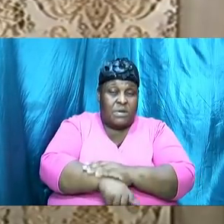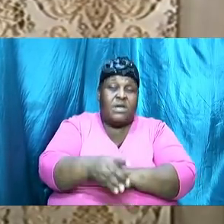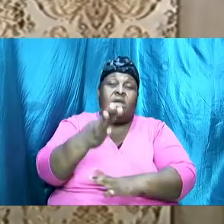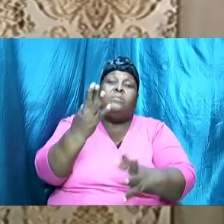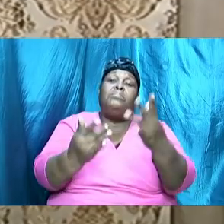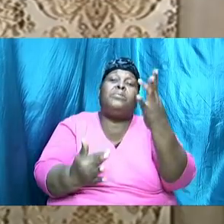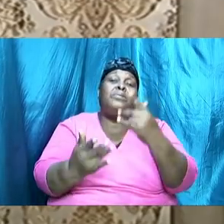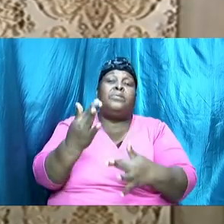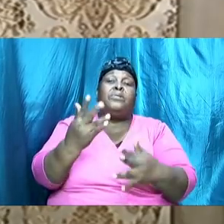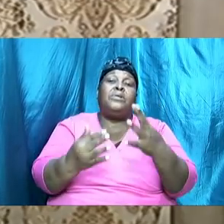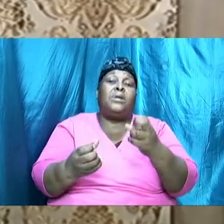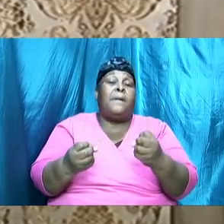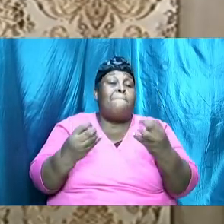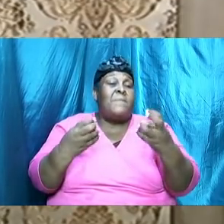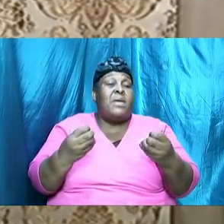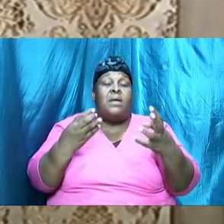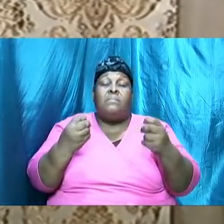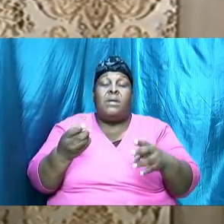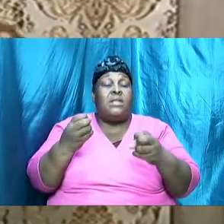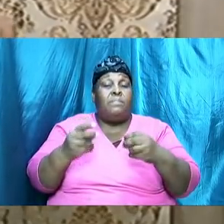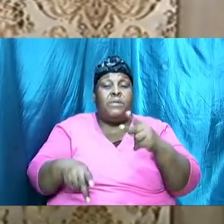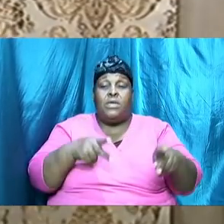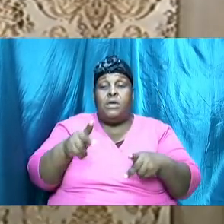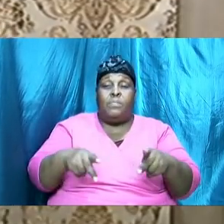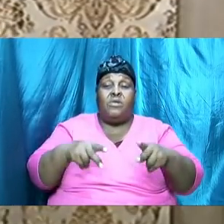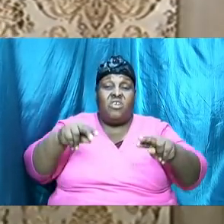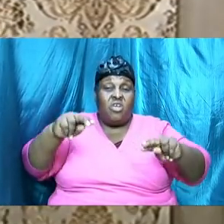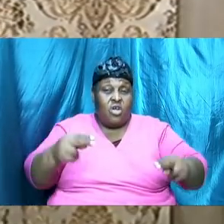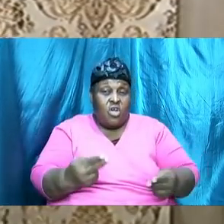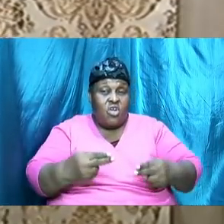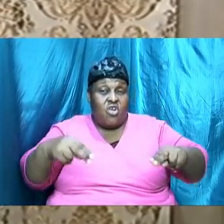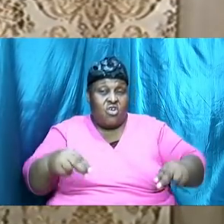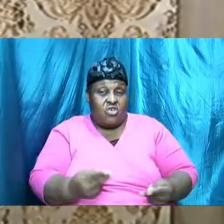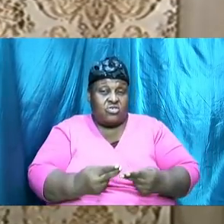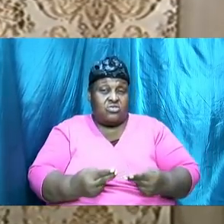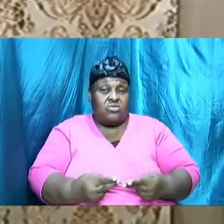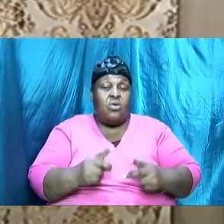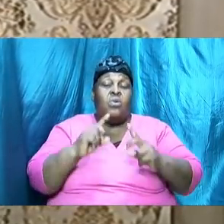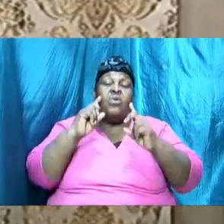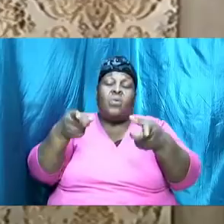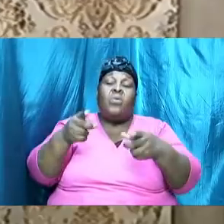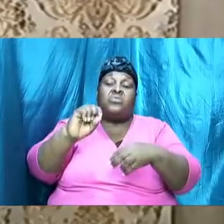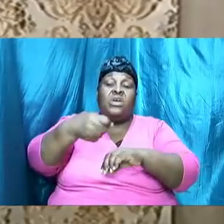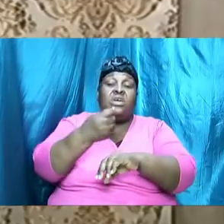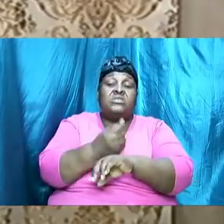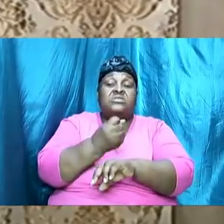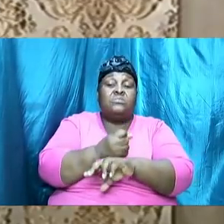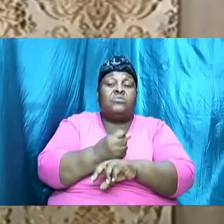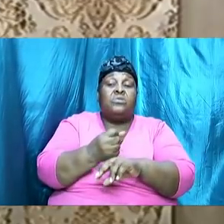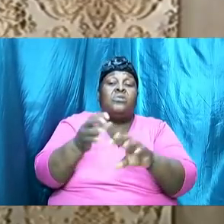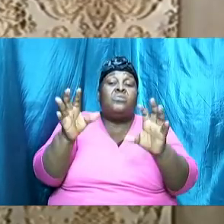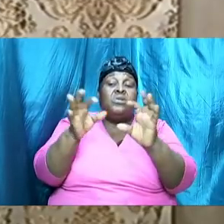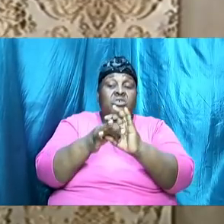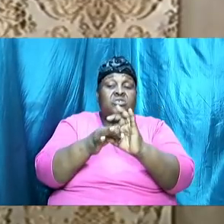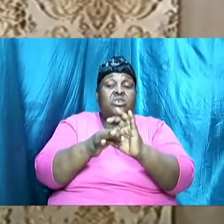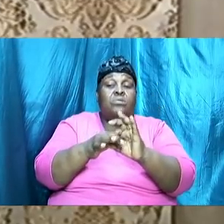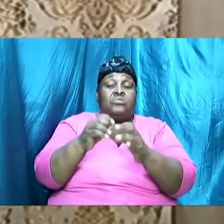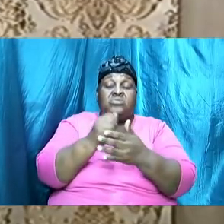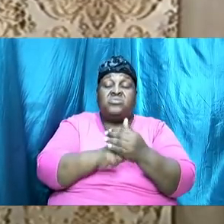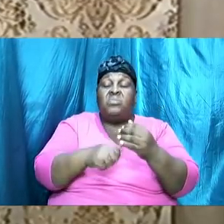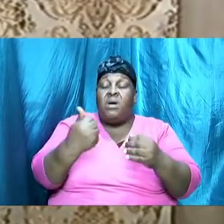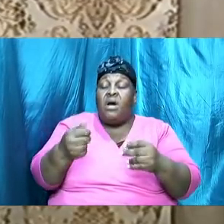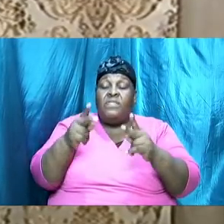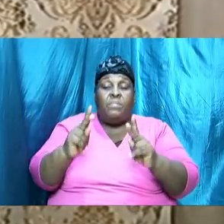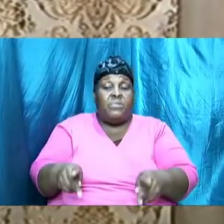many folks get hurt having gone to establish a relationship with some other person before they